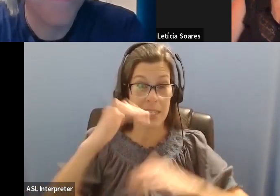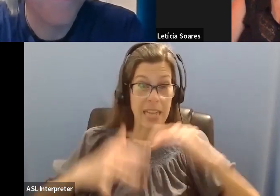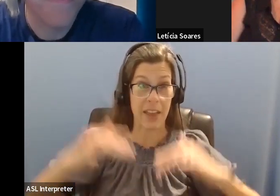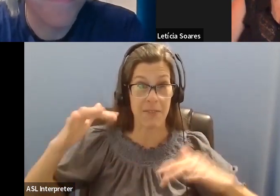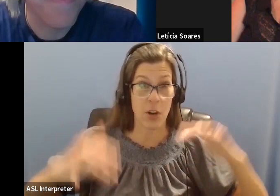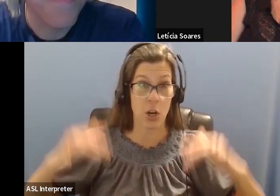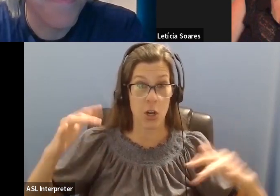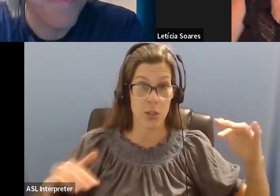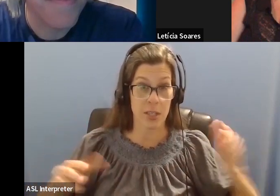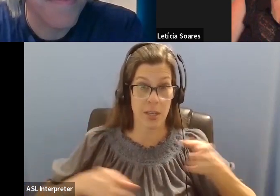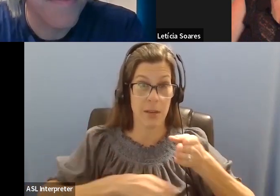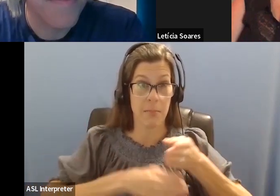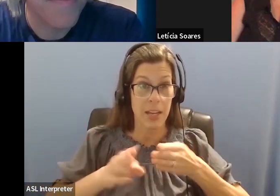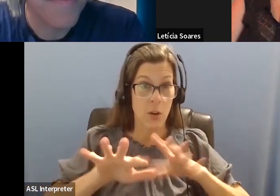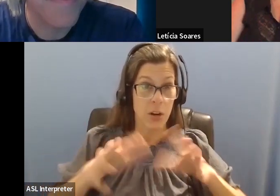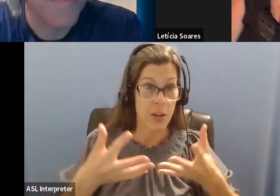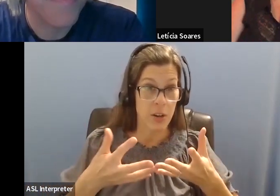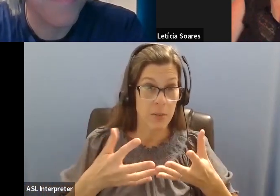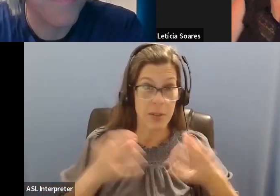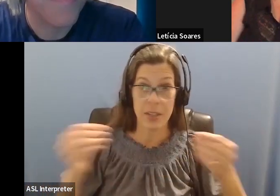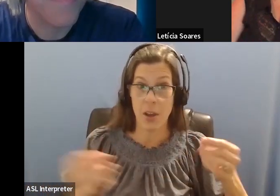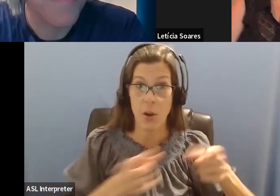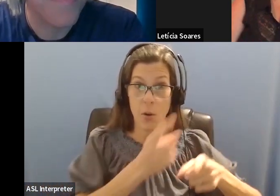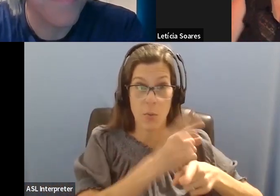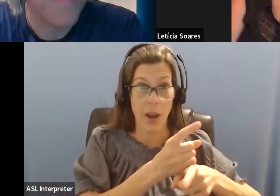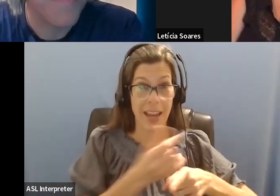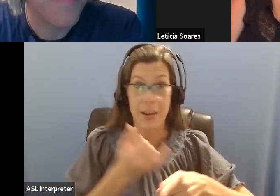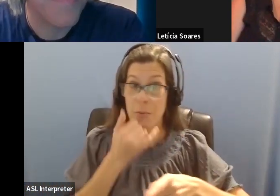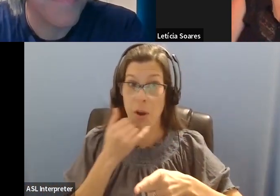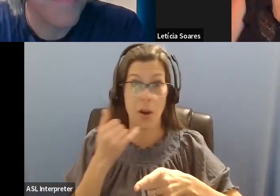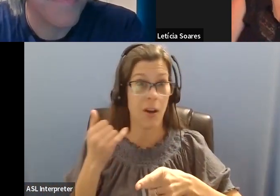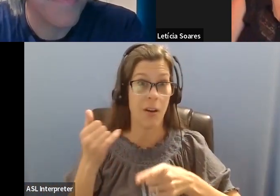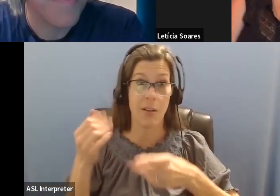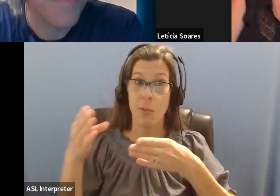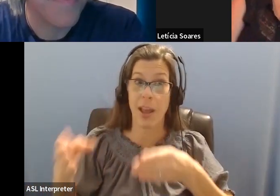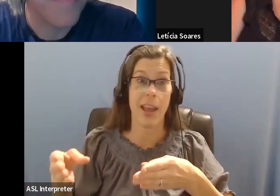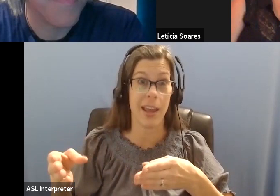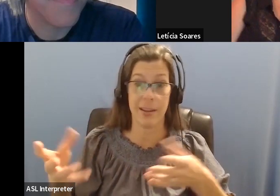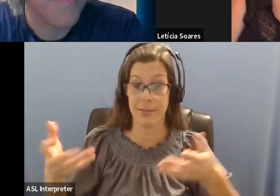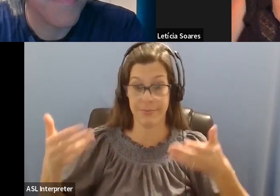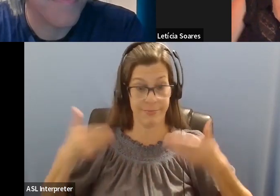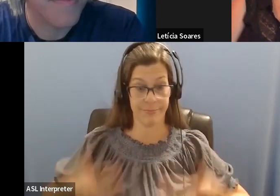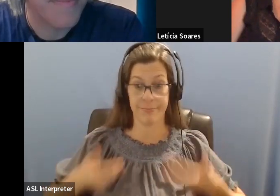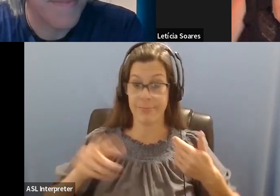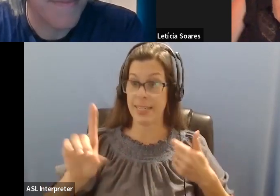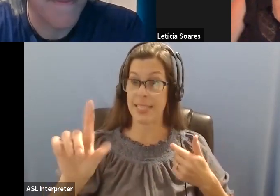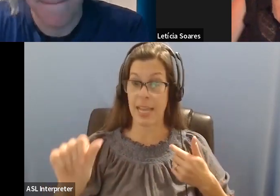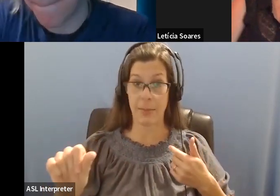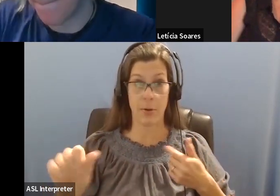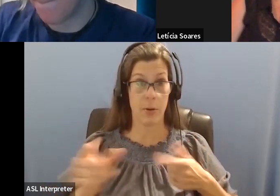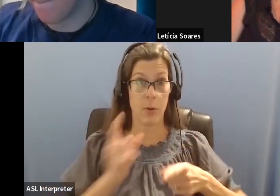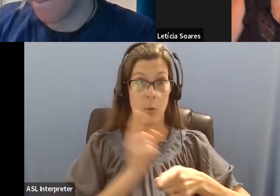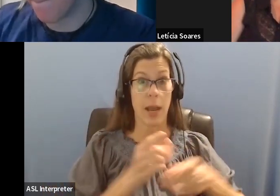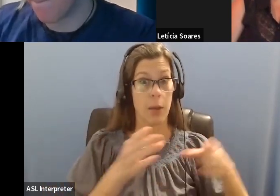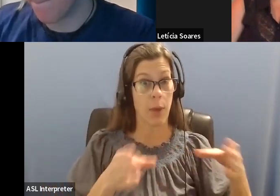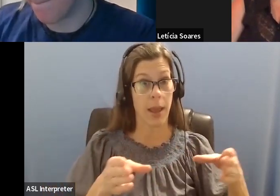right or wrong way of being disabled. There's no, uh, stereotype of being disabled, but the, there is a common